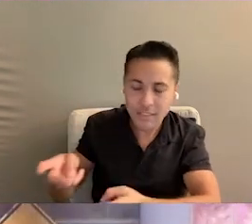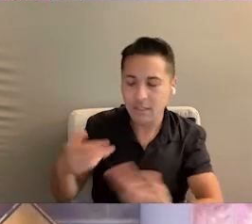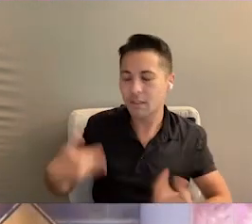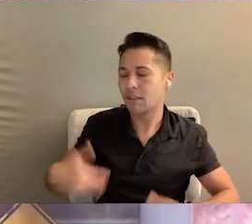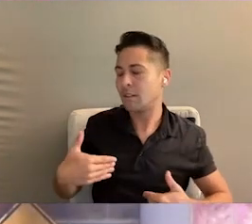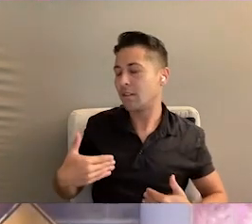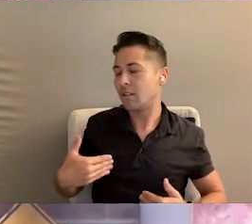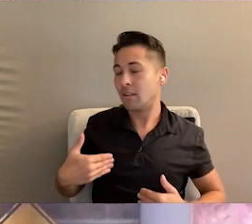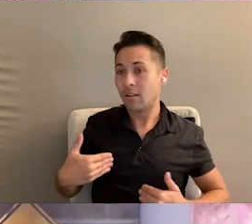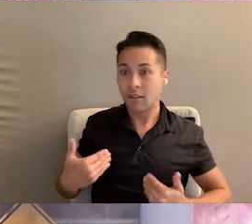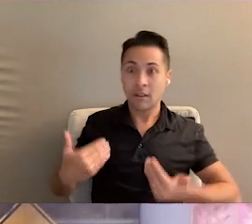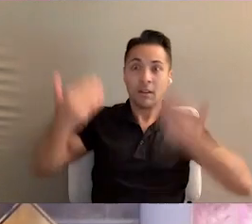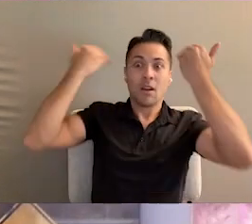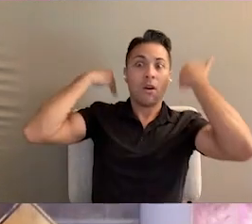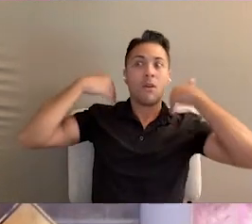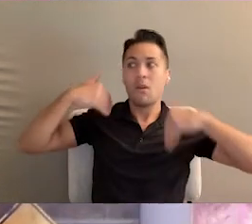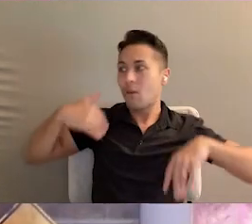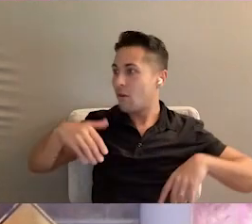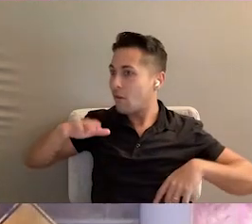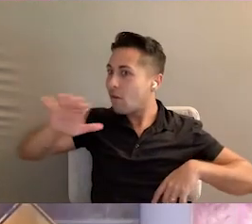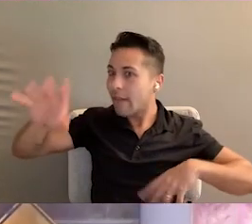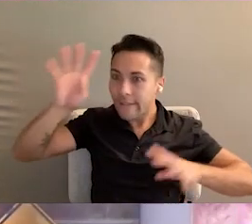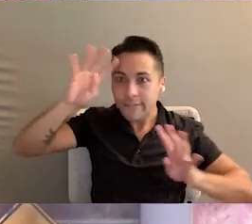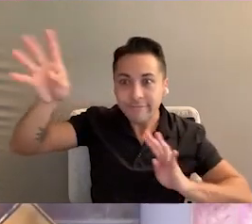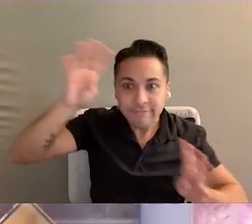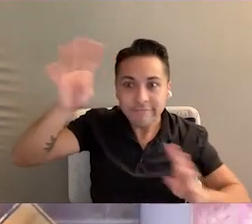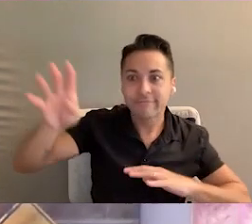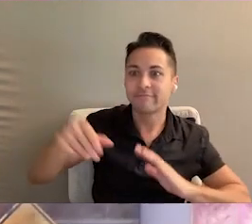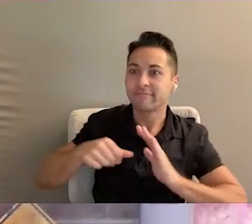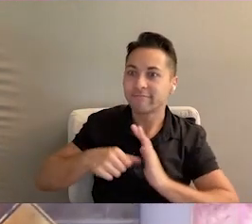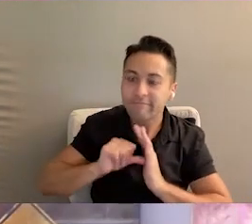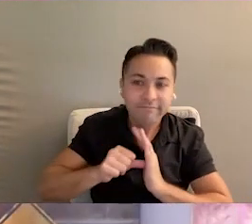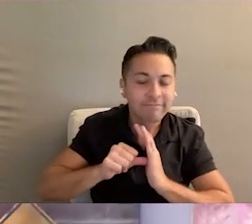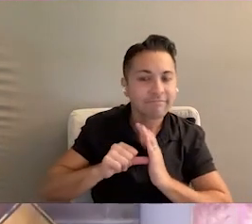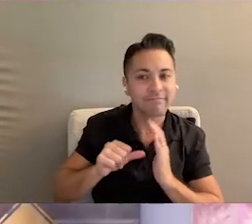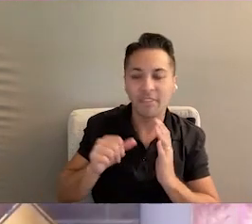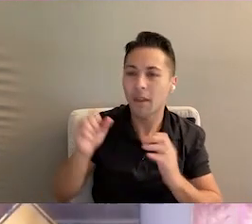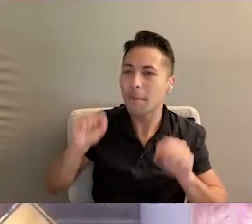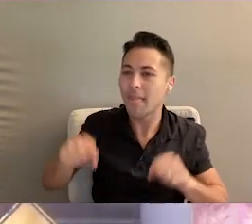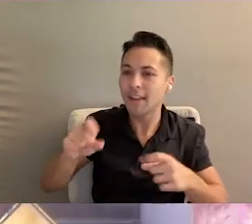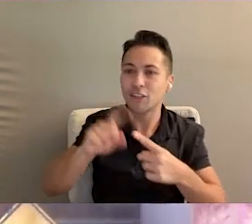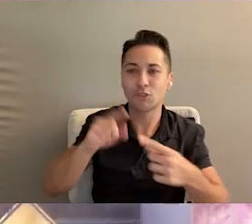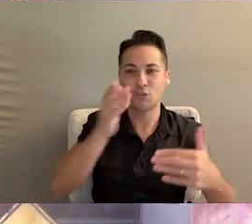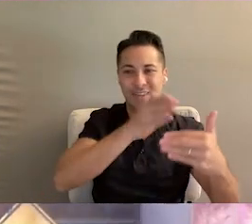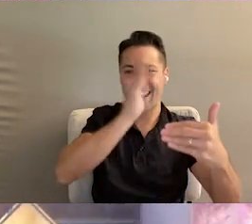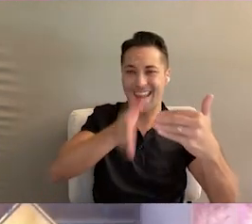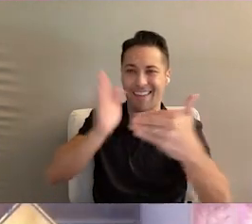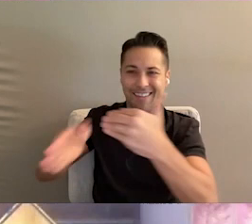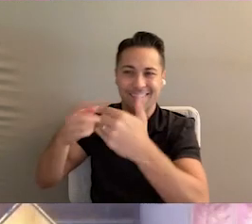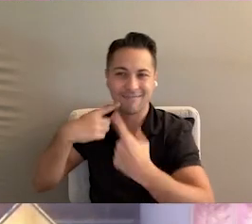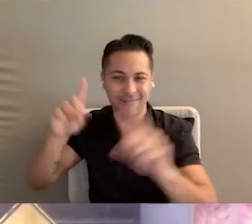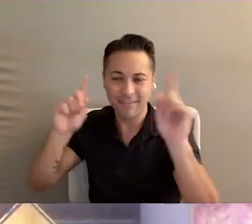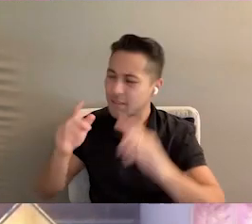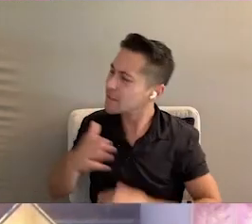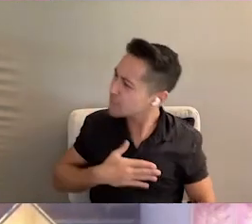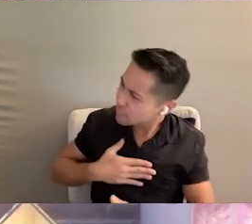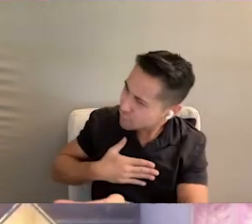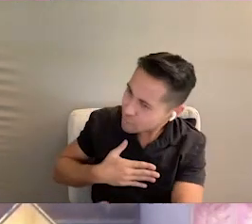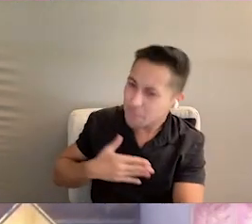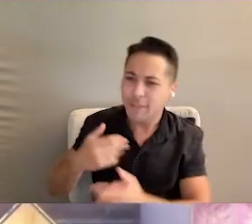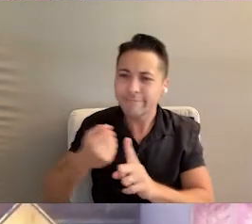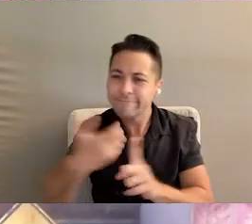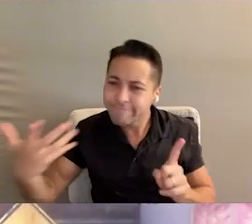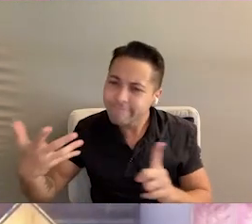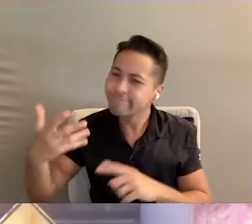away by the ingenuity, the proactiveness, and their ability to execute. Julie, please introduce yourself and